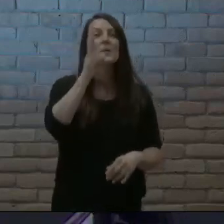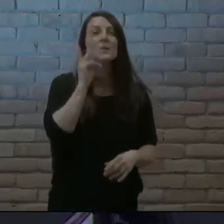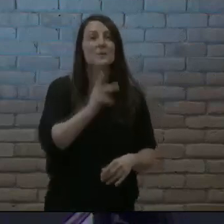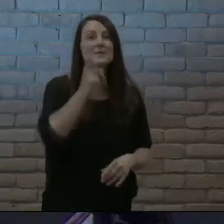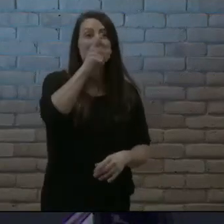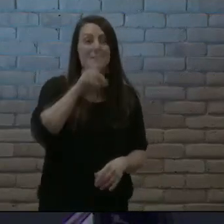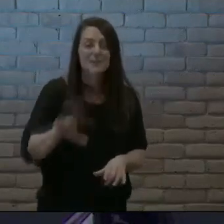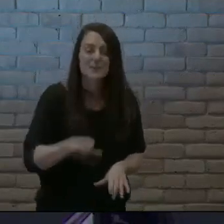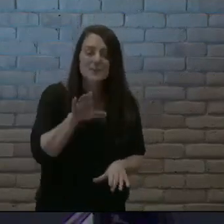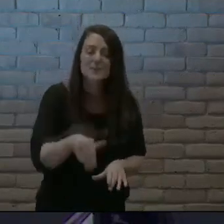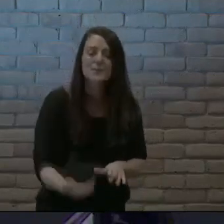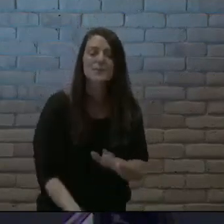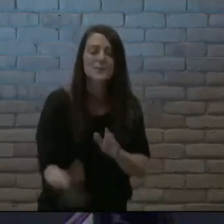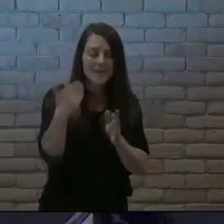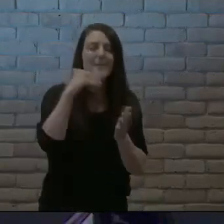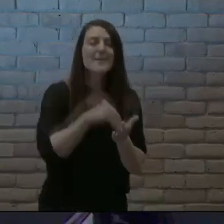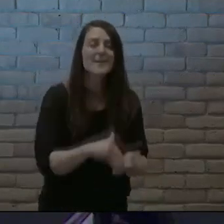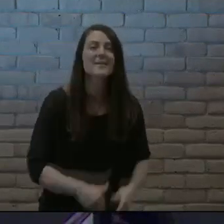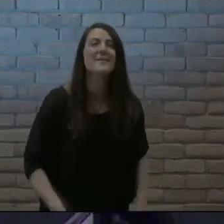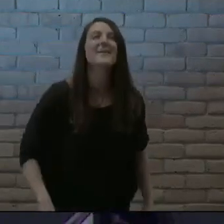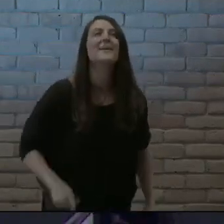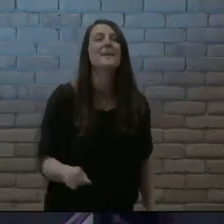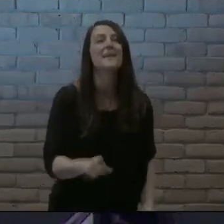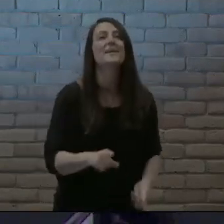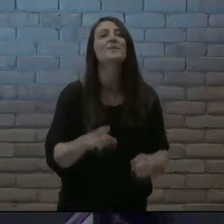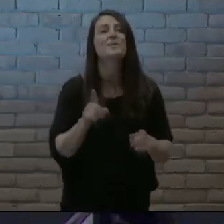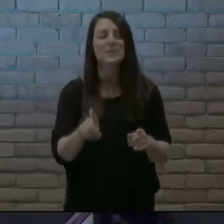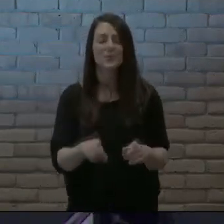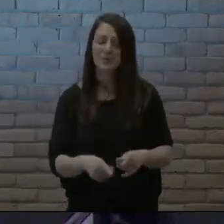I've seen you move You move the mountains